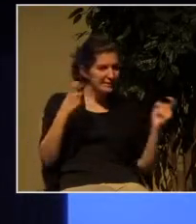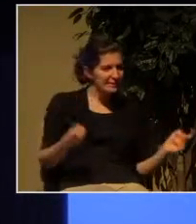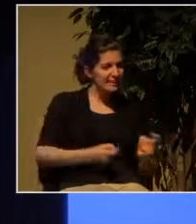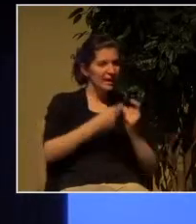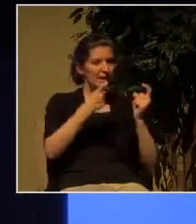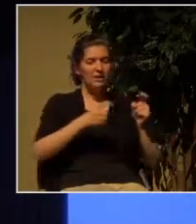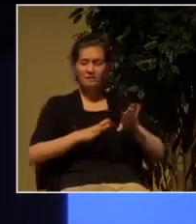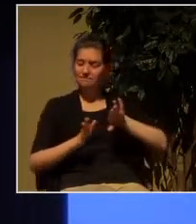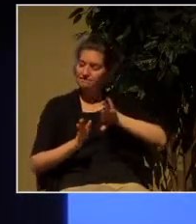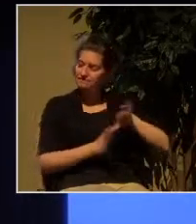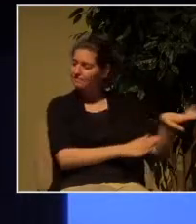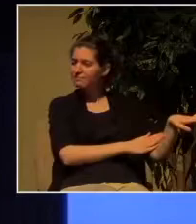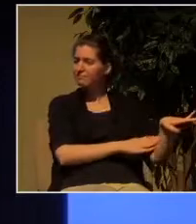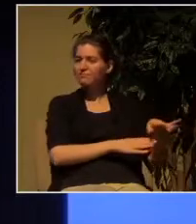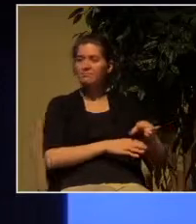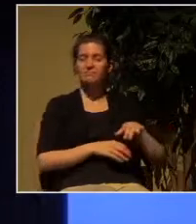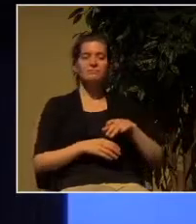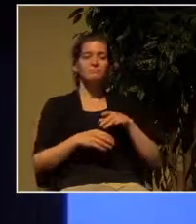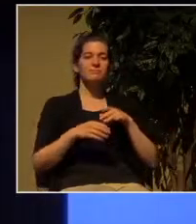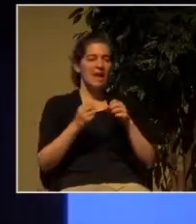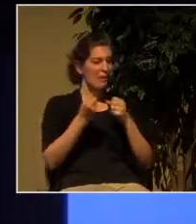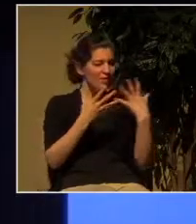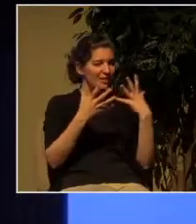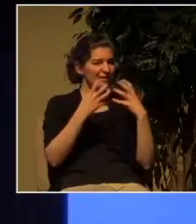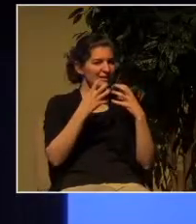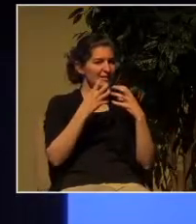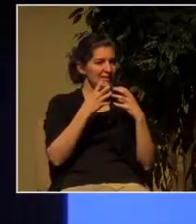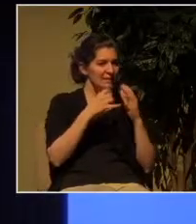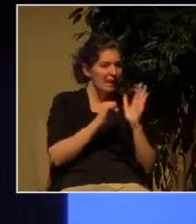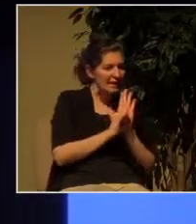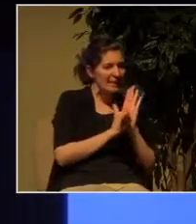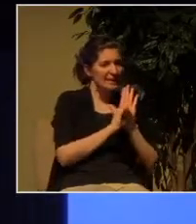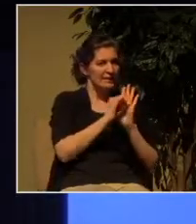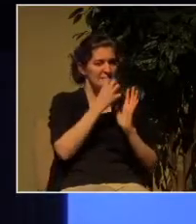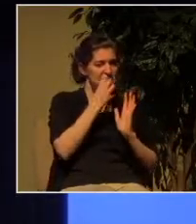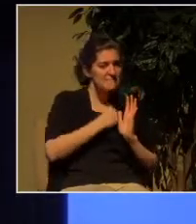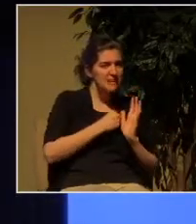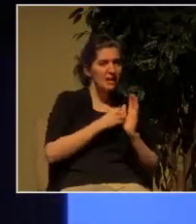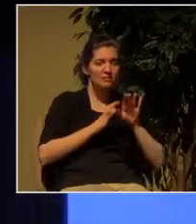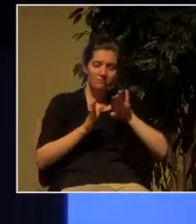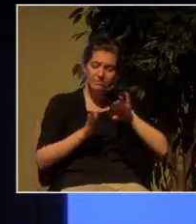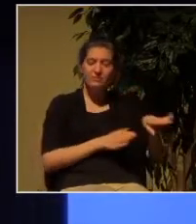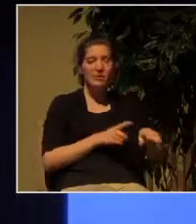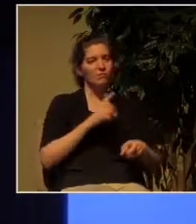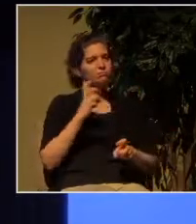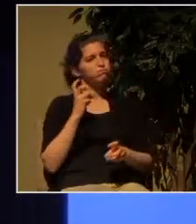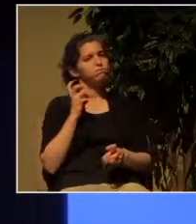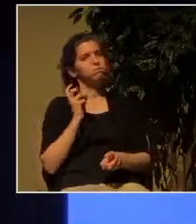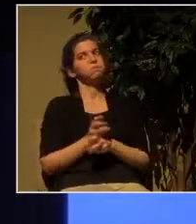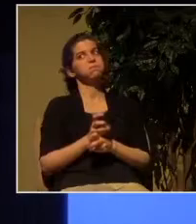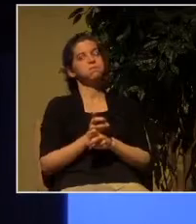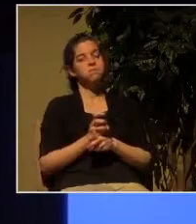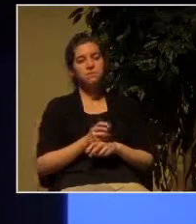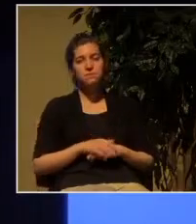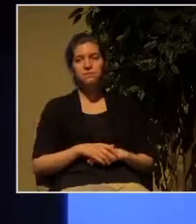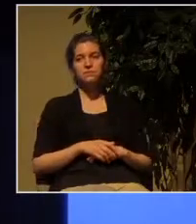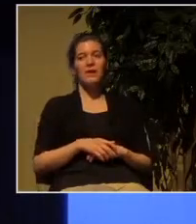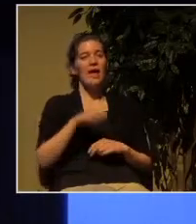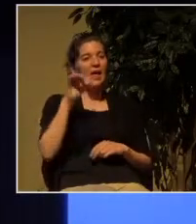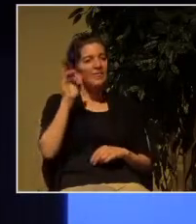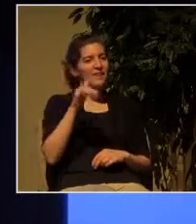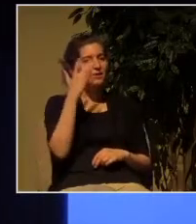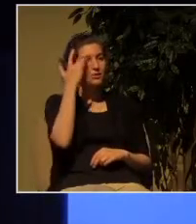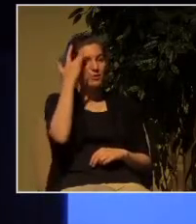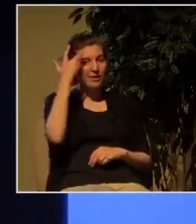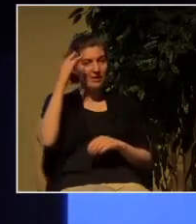behind and everything else that you find your identity in and that is extremely difficult sometimes and that is why